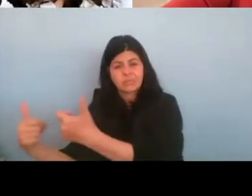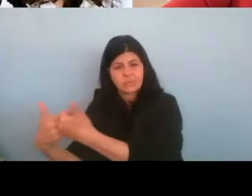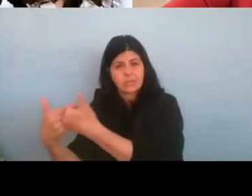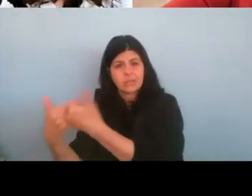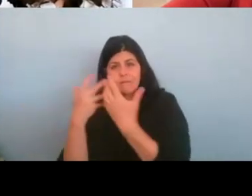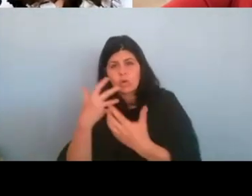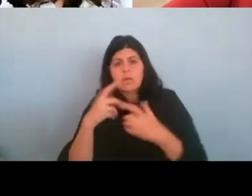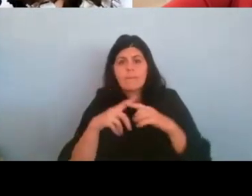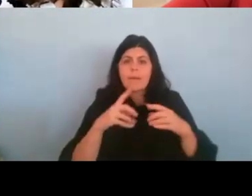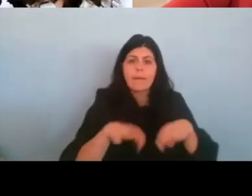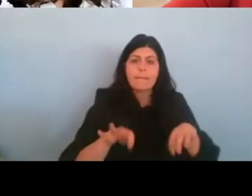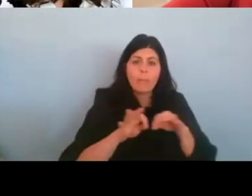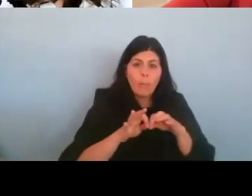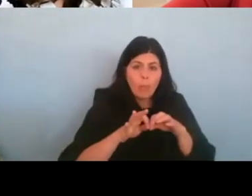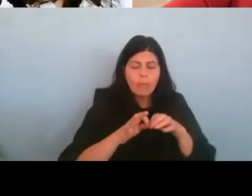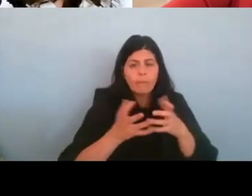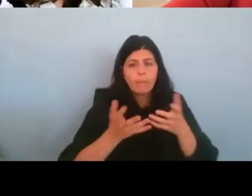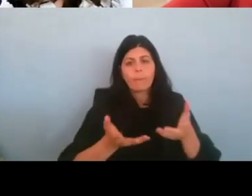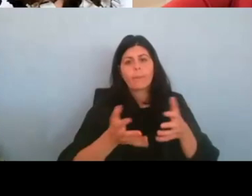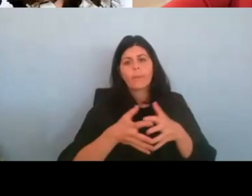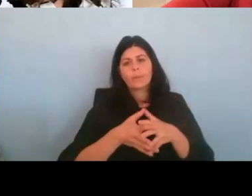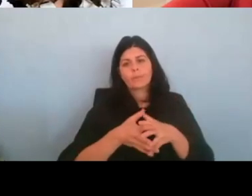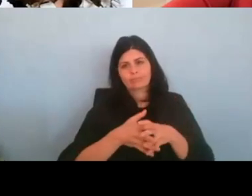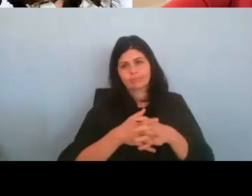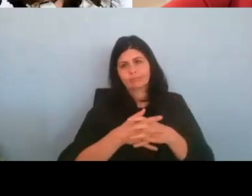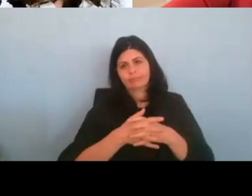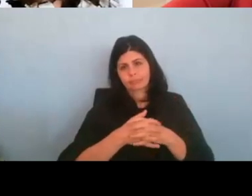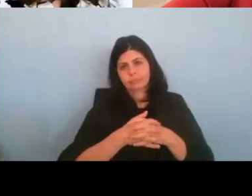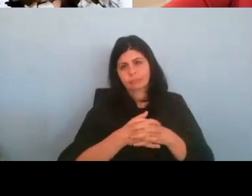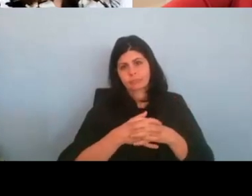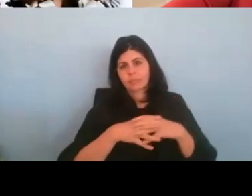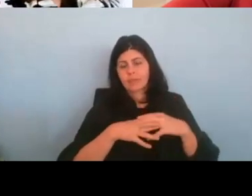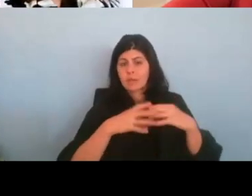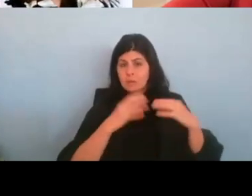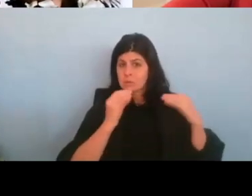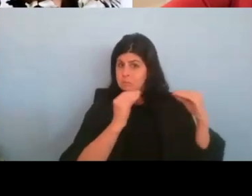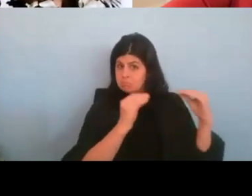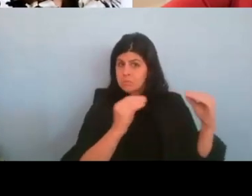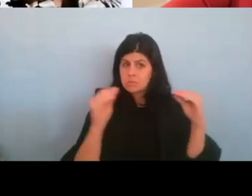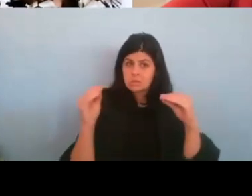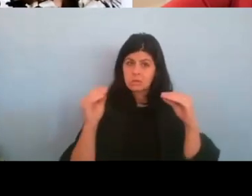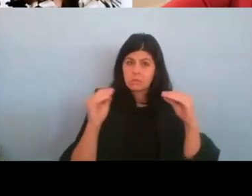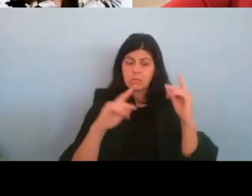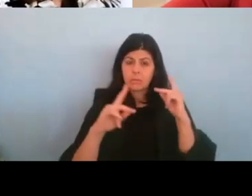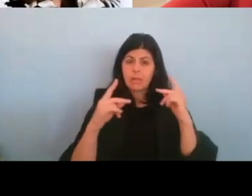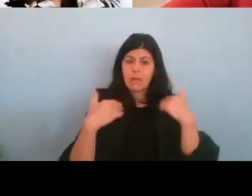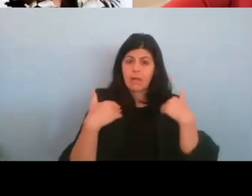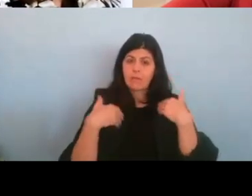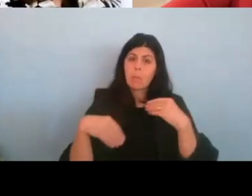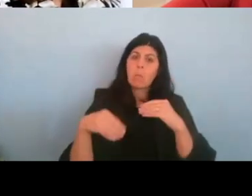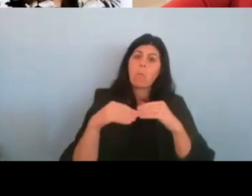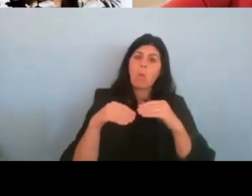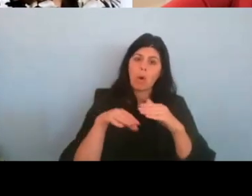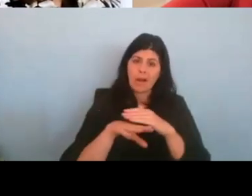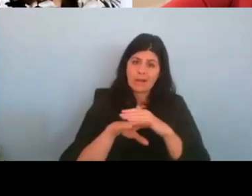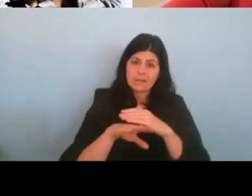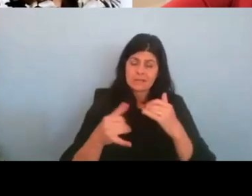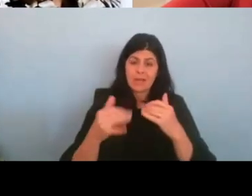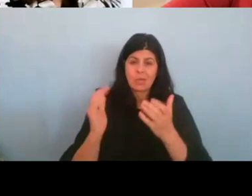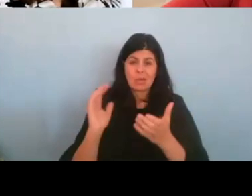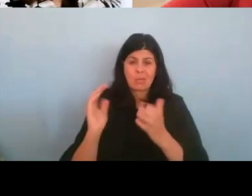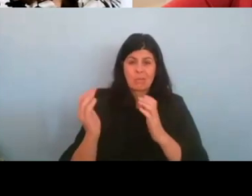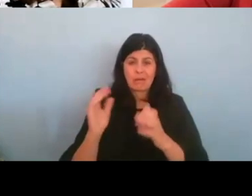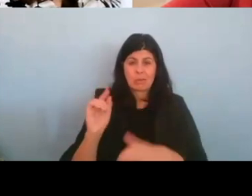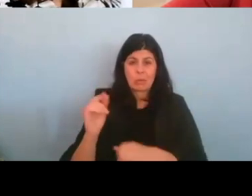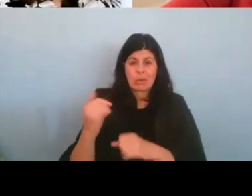but the importance of kind of teaching folks that may have more access now that, Hey, 20 years ago, it was even that